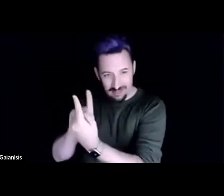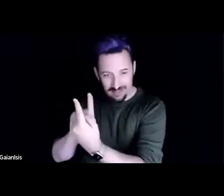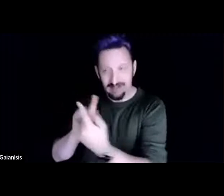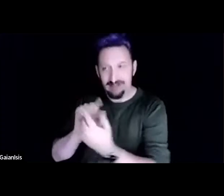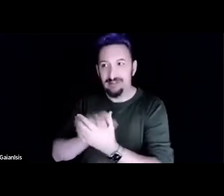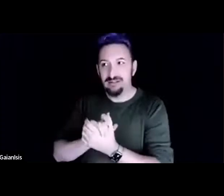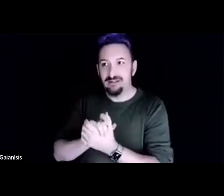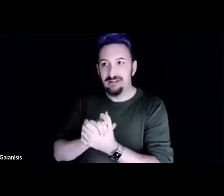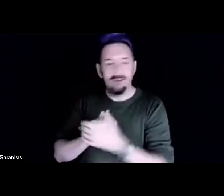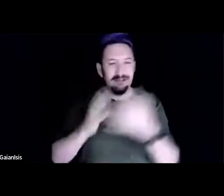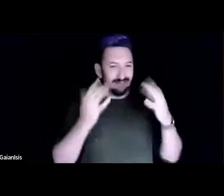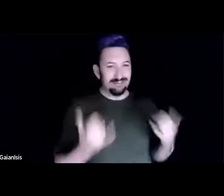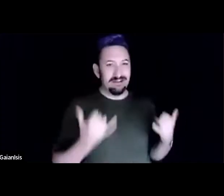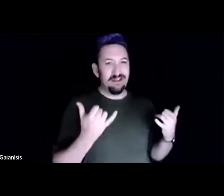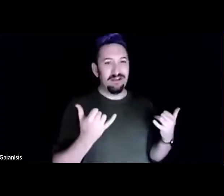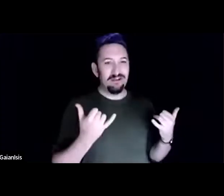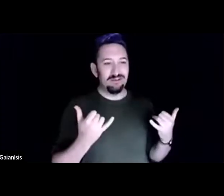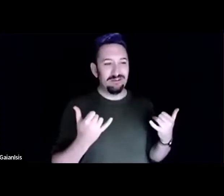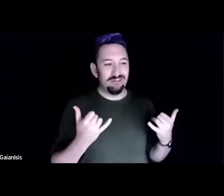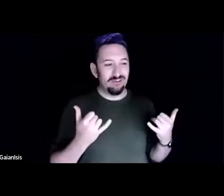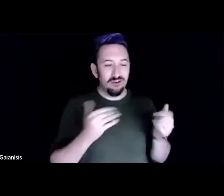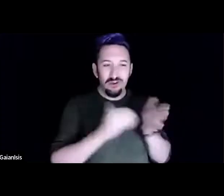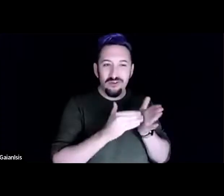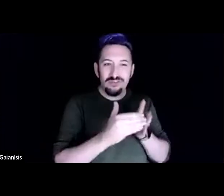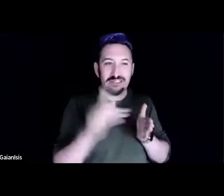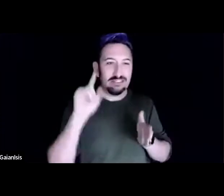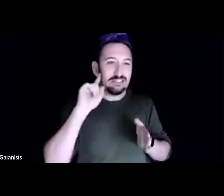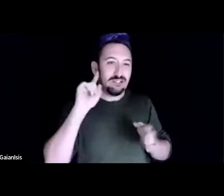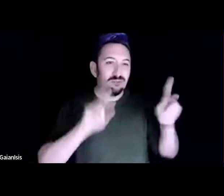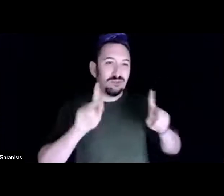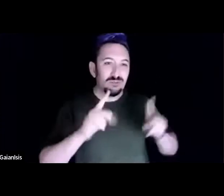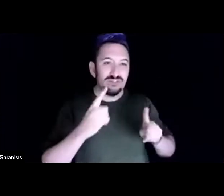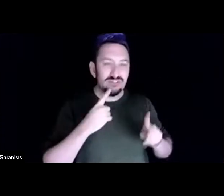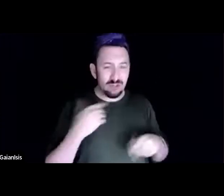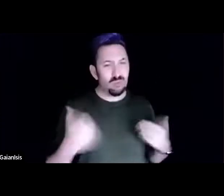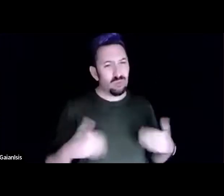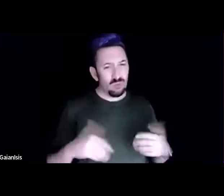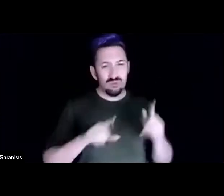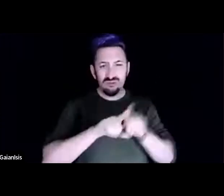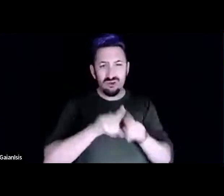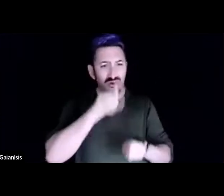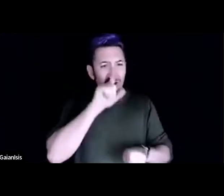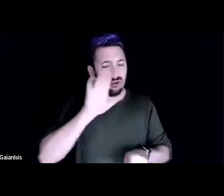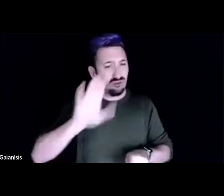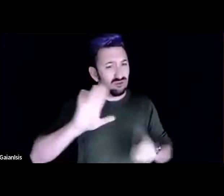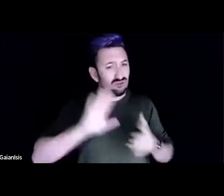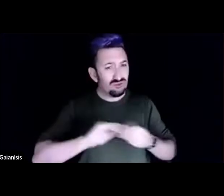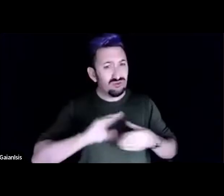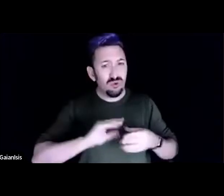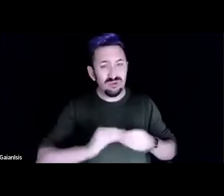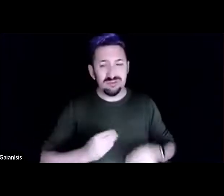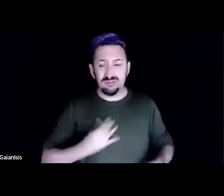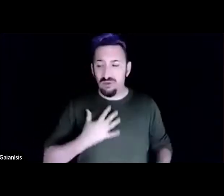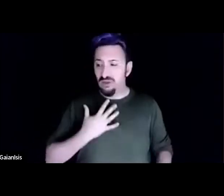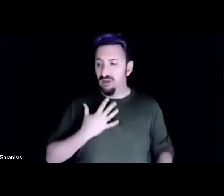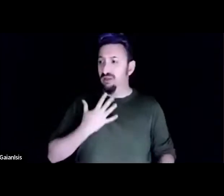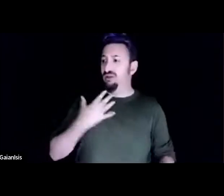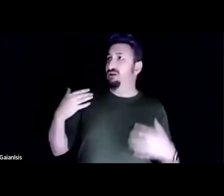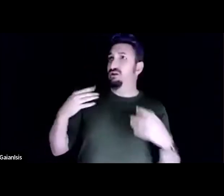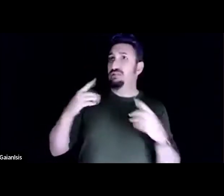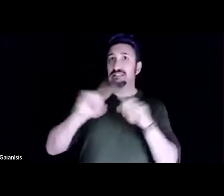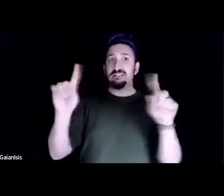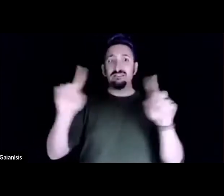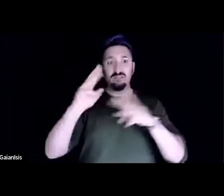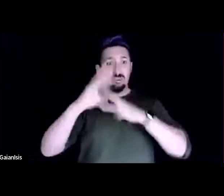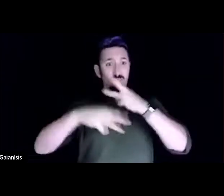I often hear people who are inspired by her stories that talk about a different world of cooperation where people